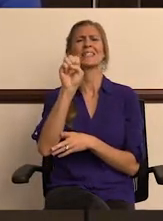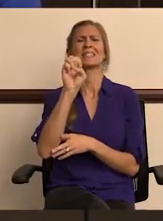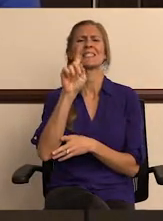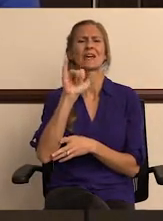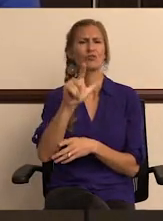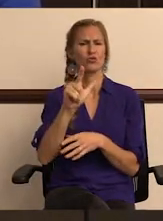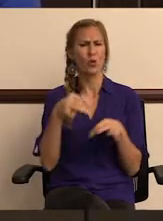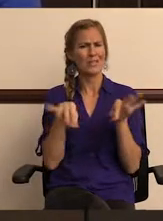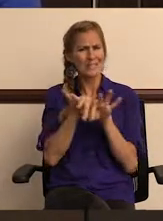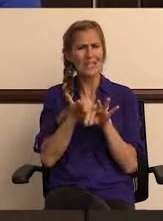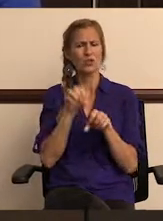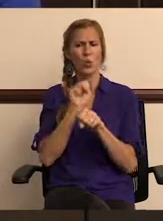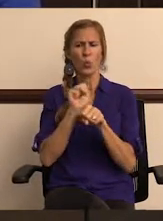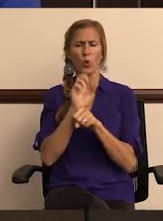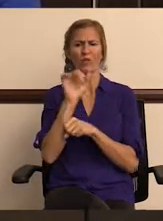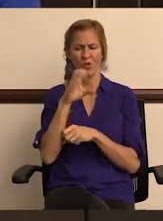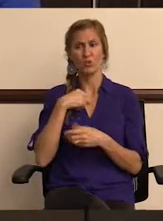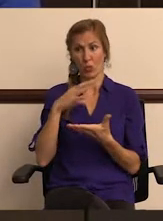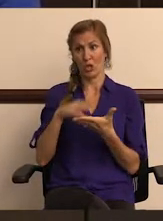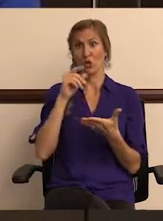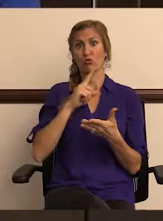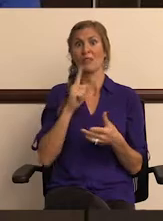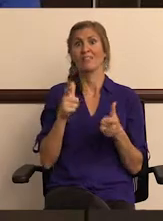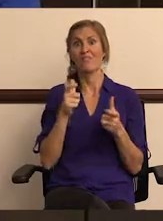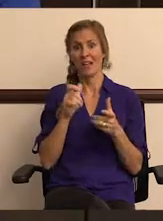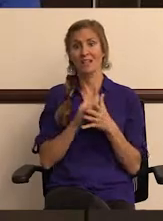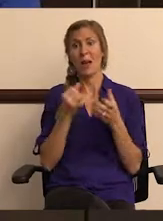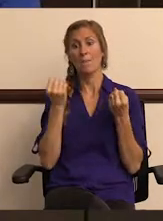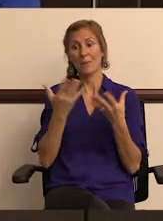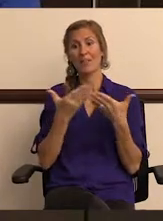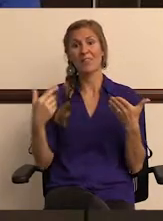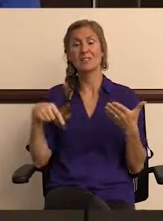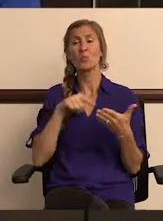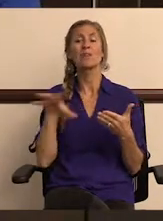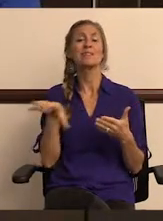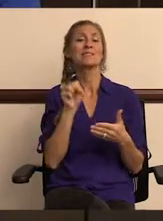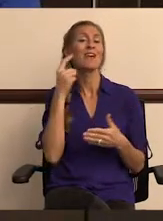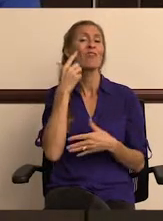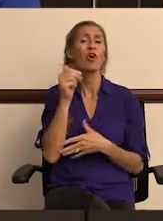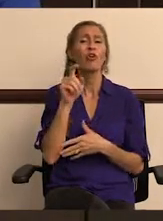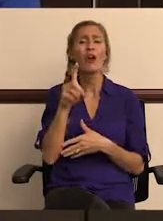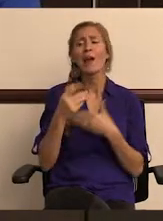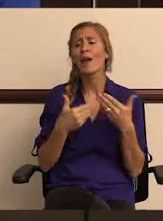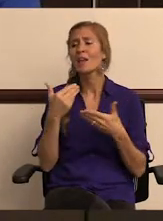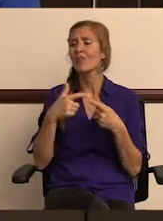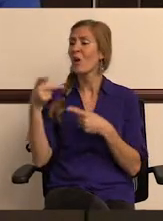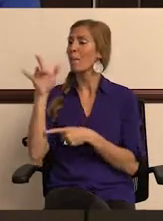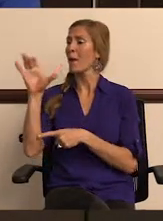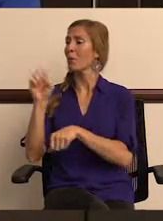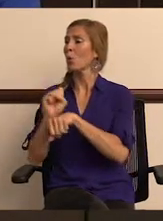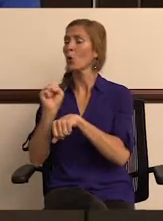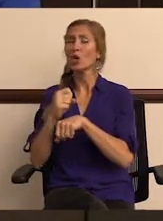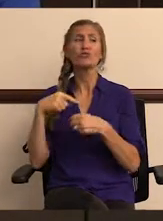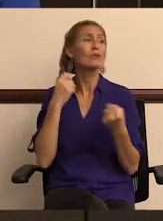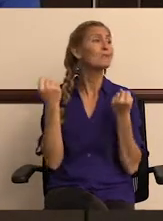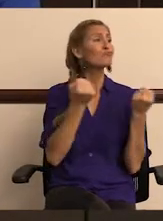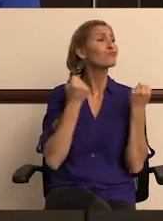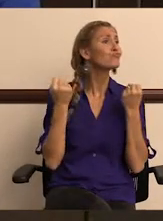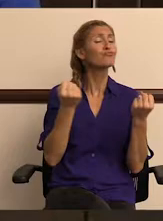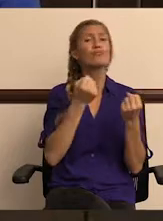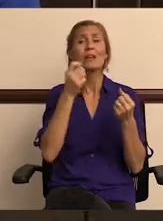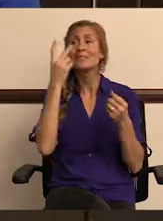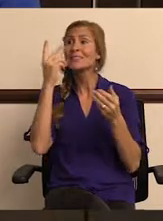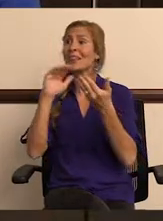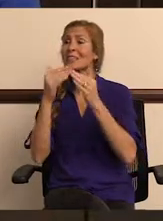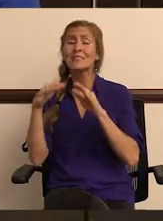to be essential and the essential nature of the workforce. And I think we learned really quickly a lot of the things we take for granted from Public Works. And we